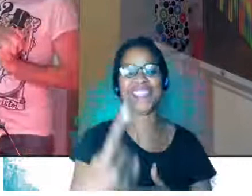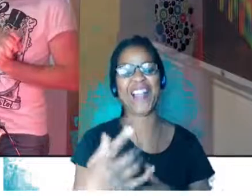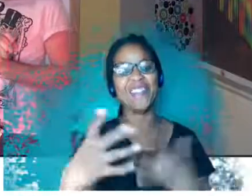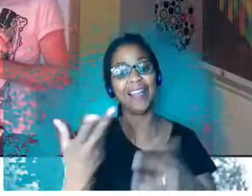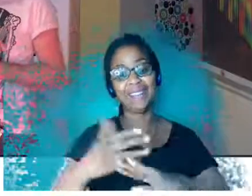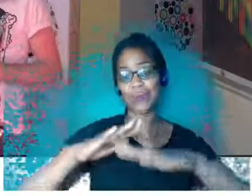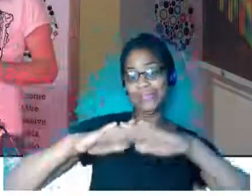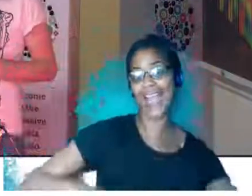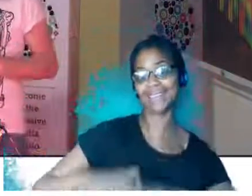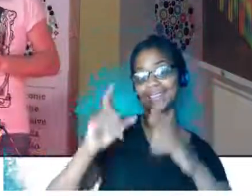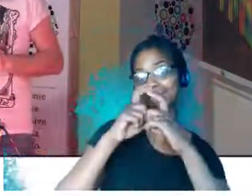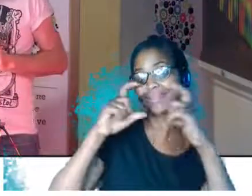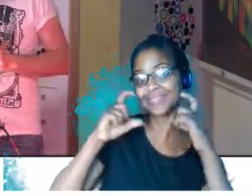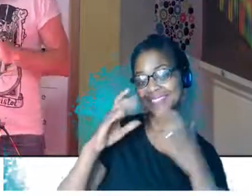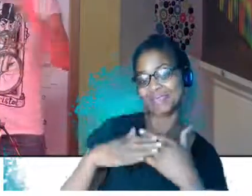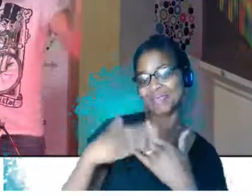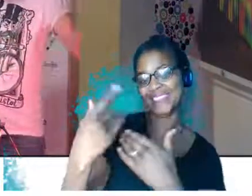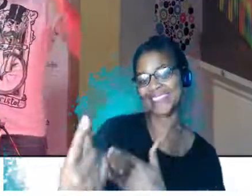or not you can move on.